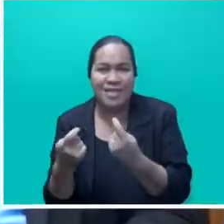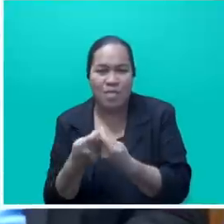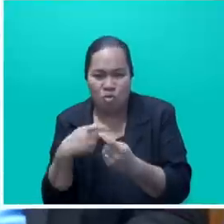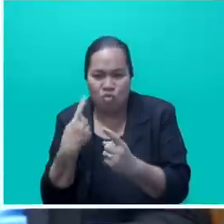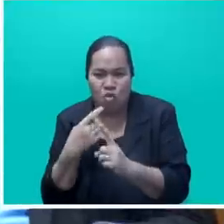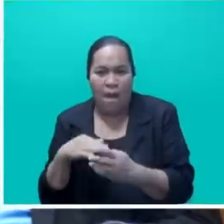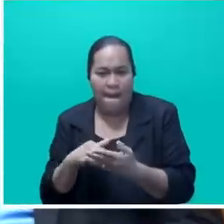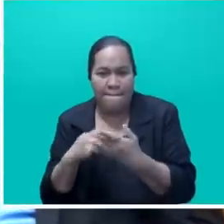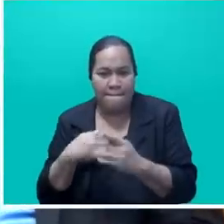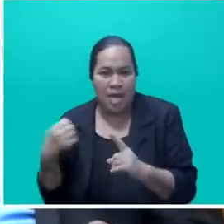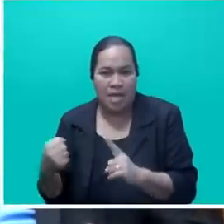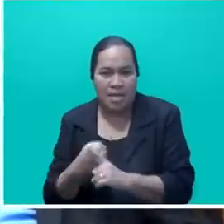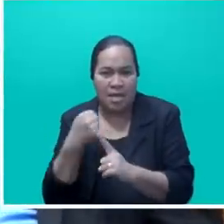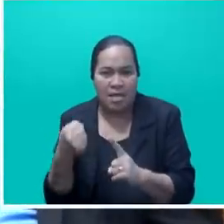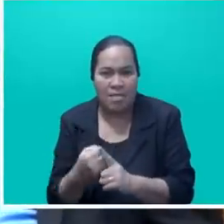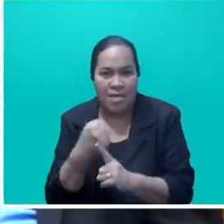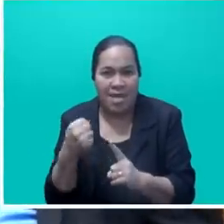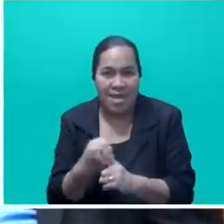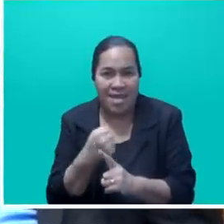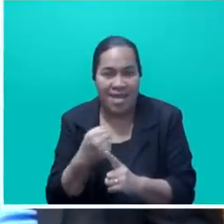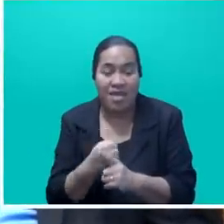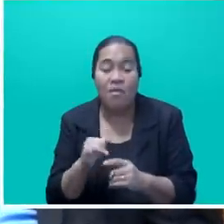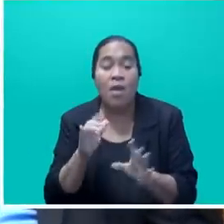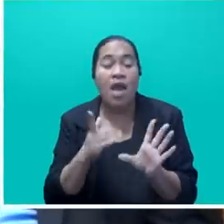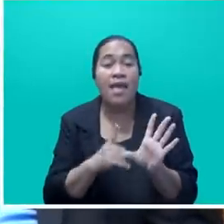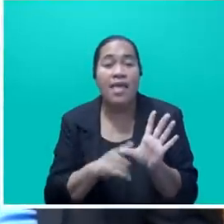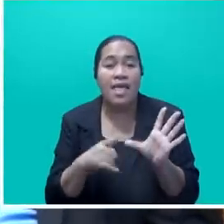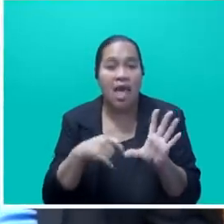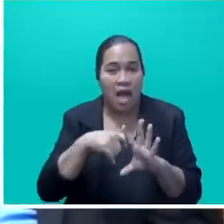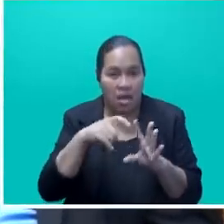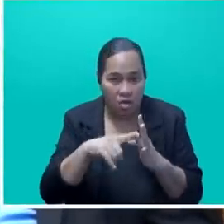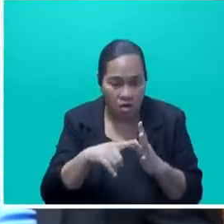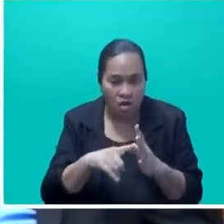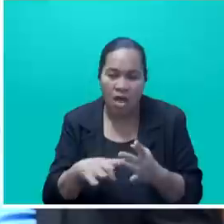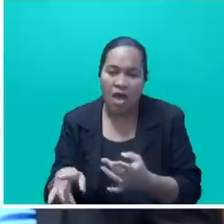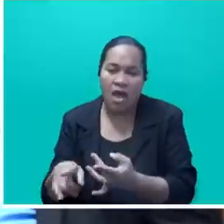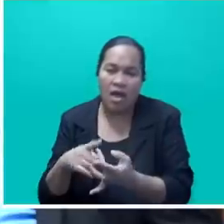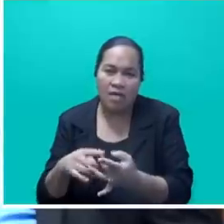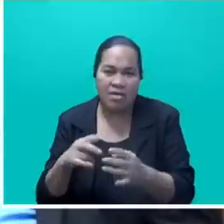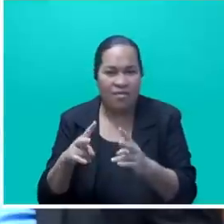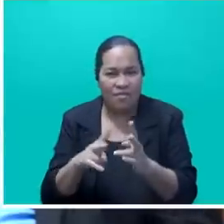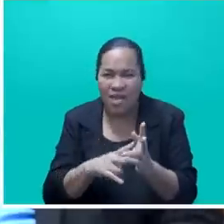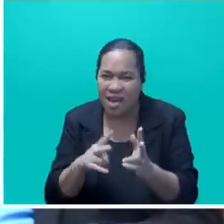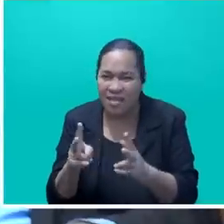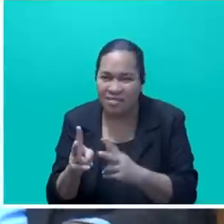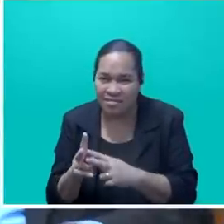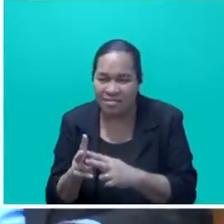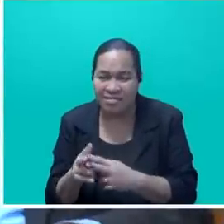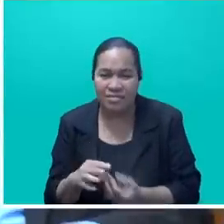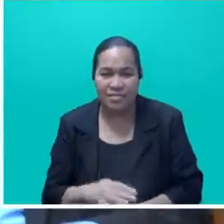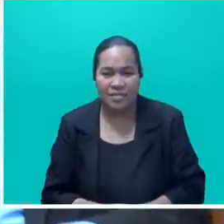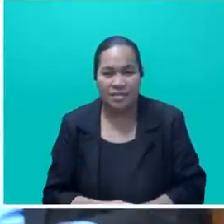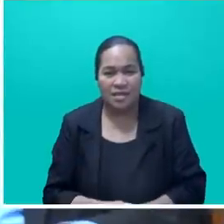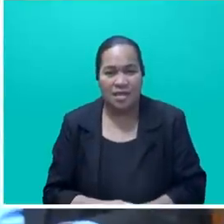my Kudalebu Babasamu of Yako, my Kudalebu Vuki, also of Yako, my